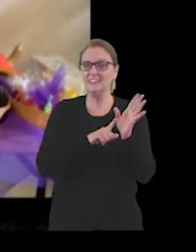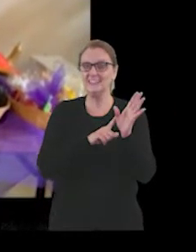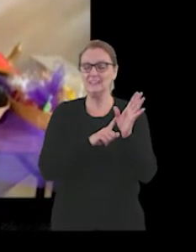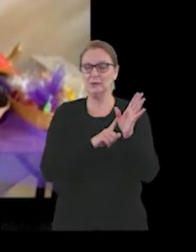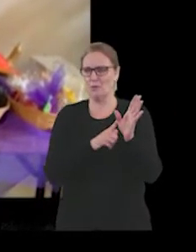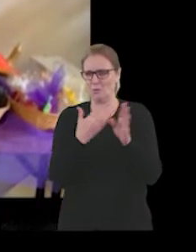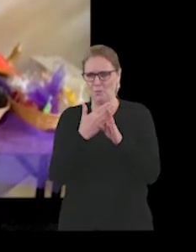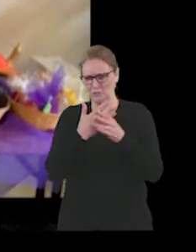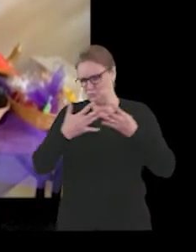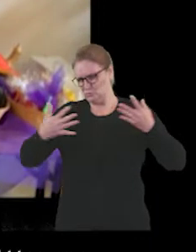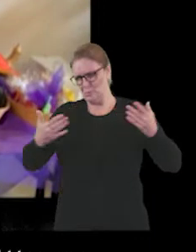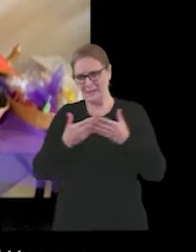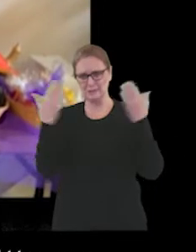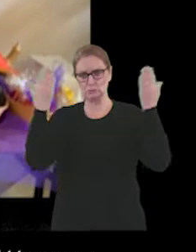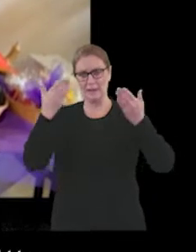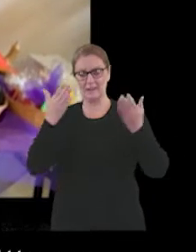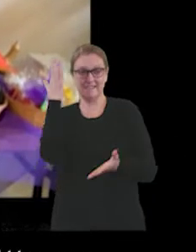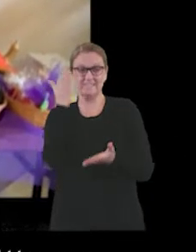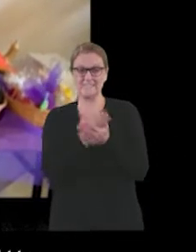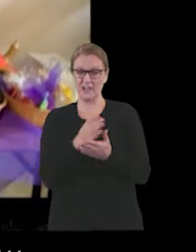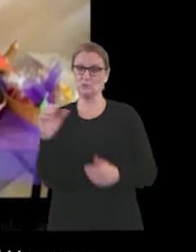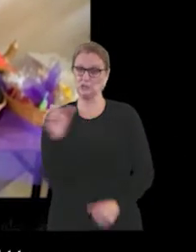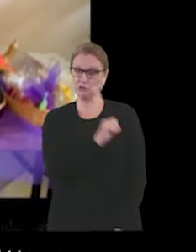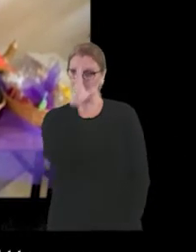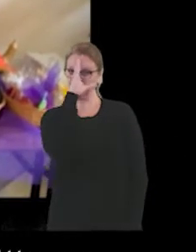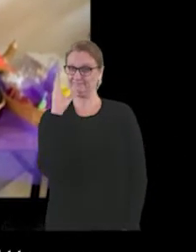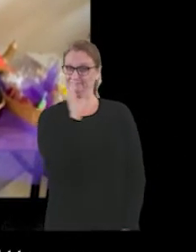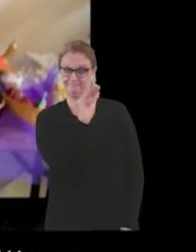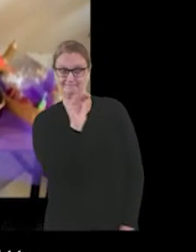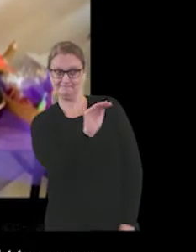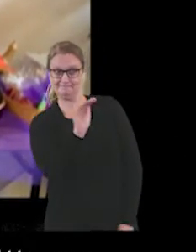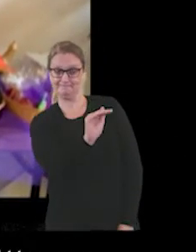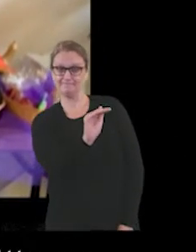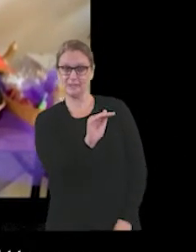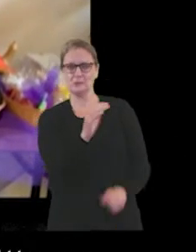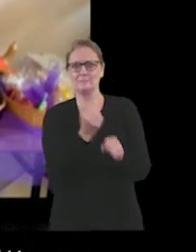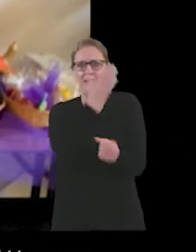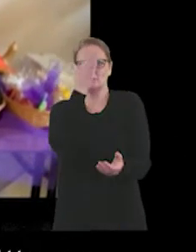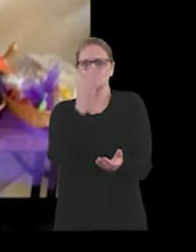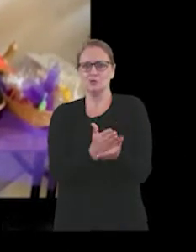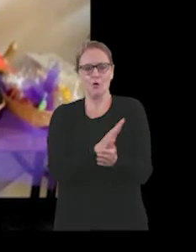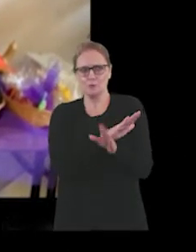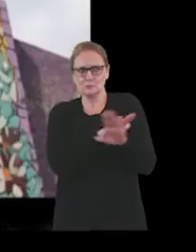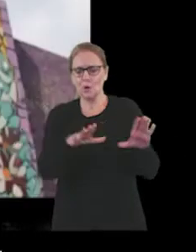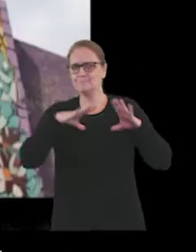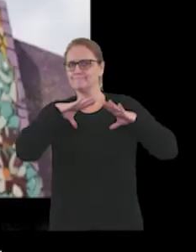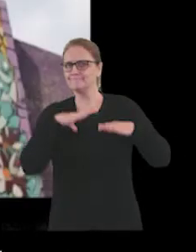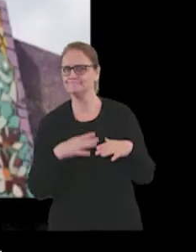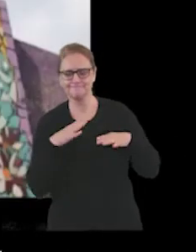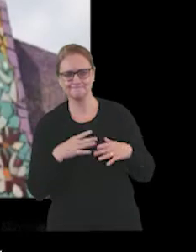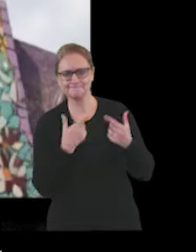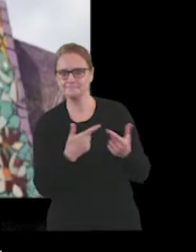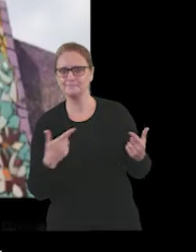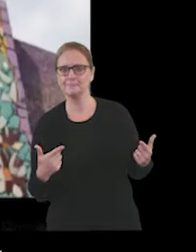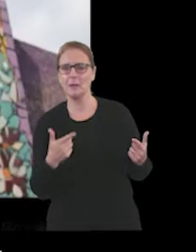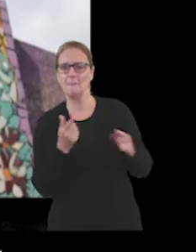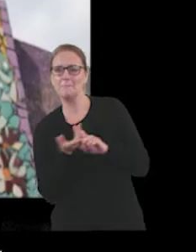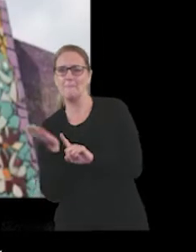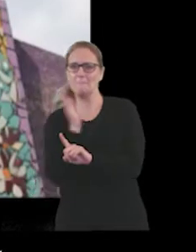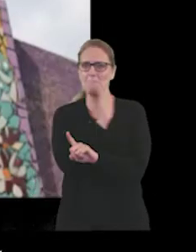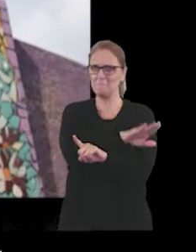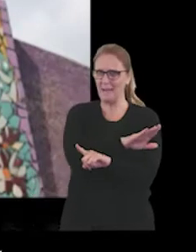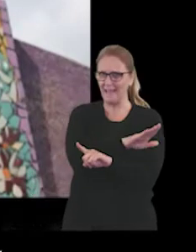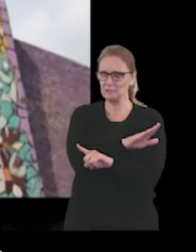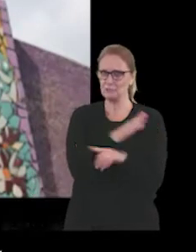twilights, a fact that maybe we should highlight to ensure he's not too tired. But back to the bat that